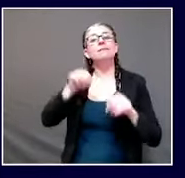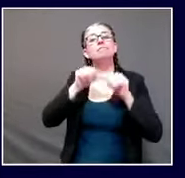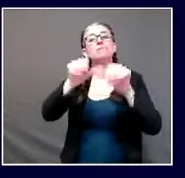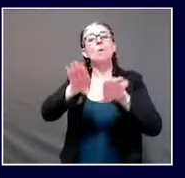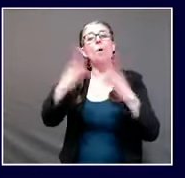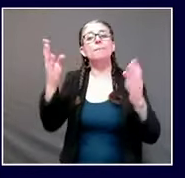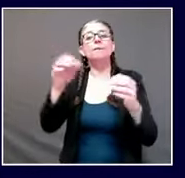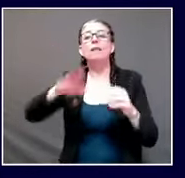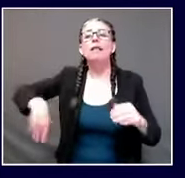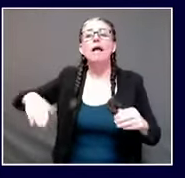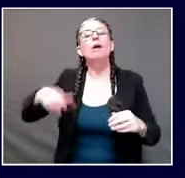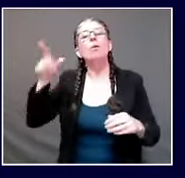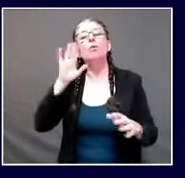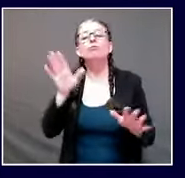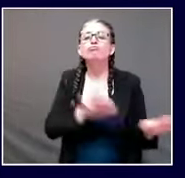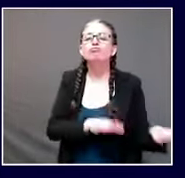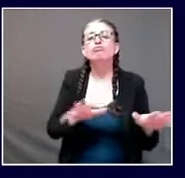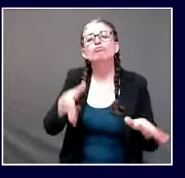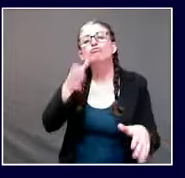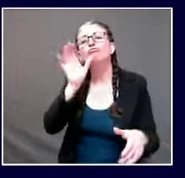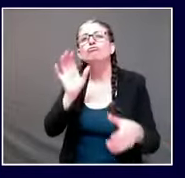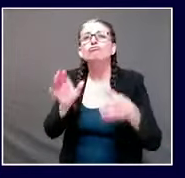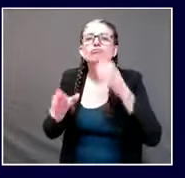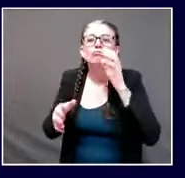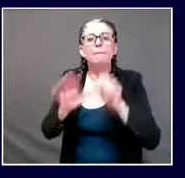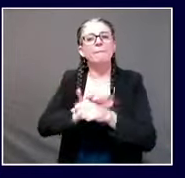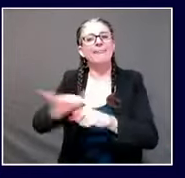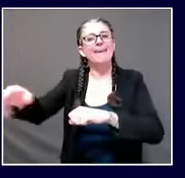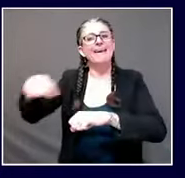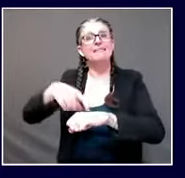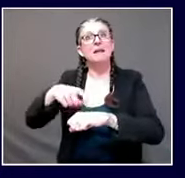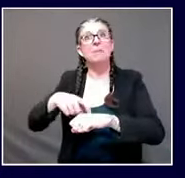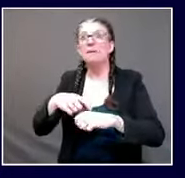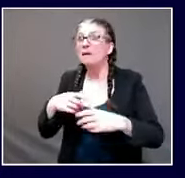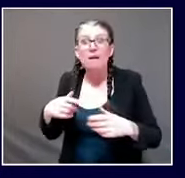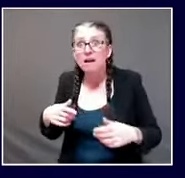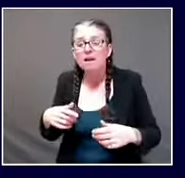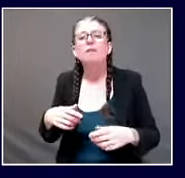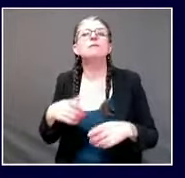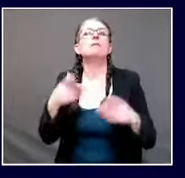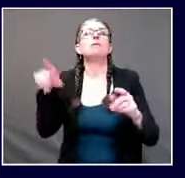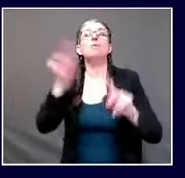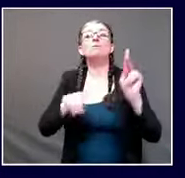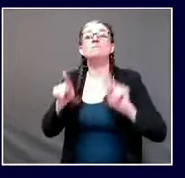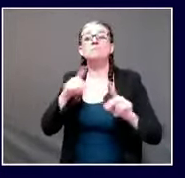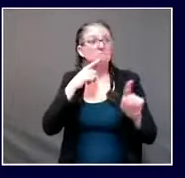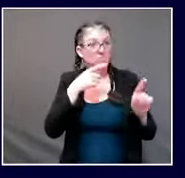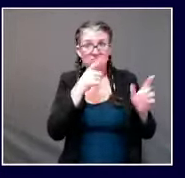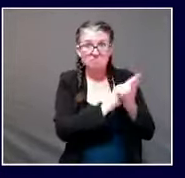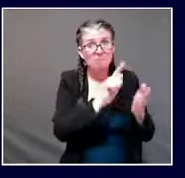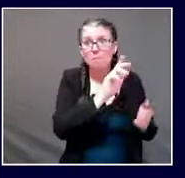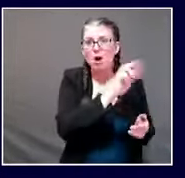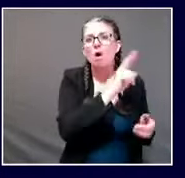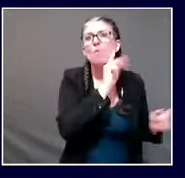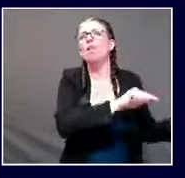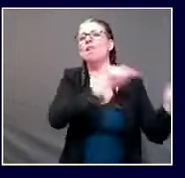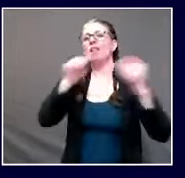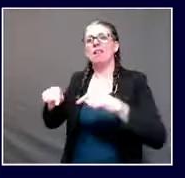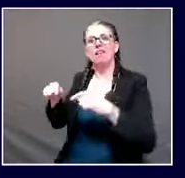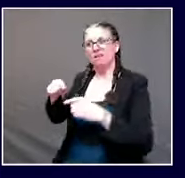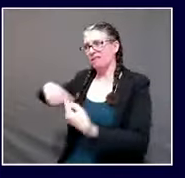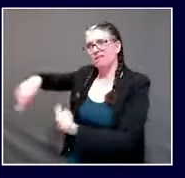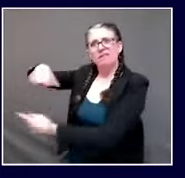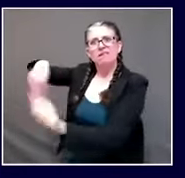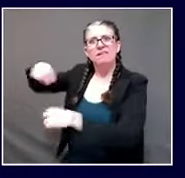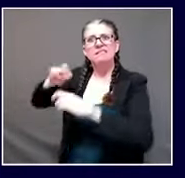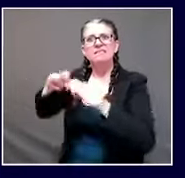private gatherings versus people doing it in public where there are these guidelines in place so i guess the question is was this taken into account when enacting